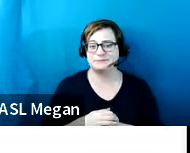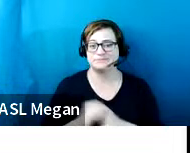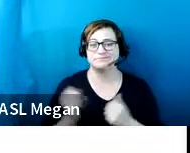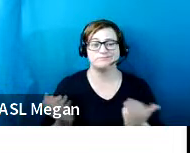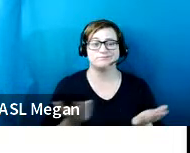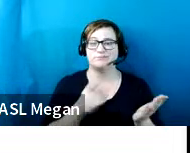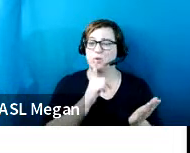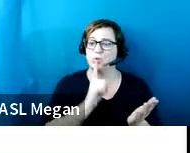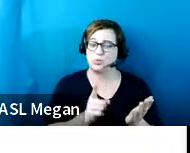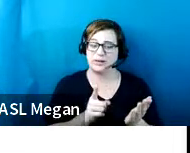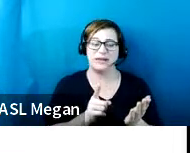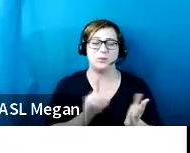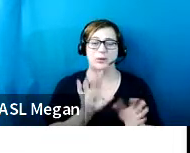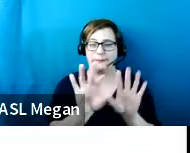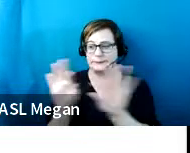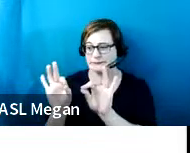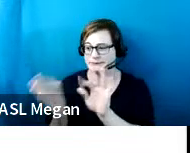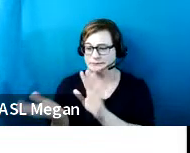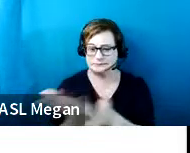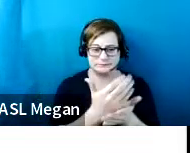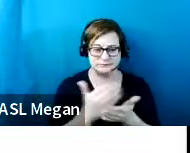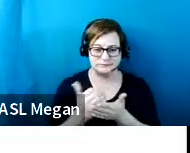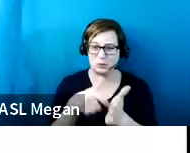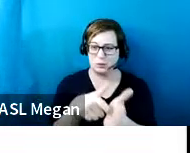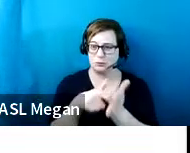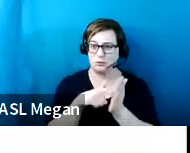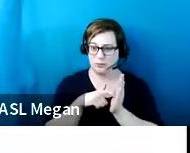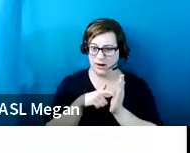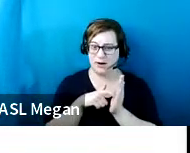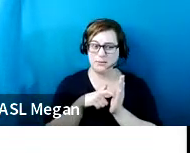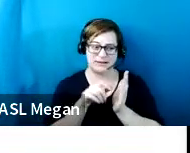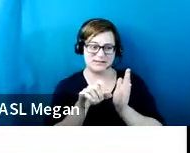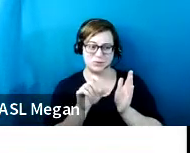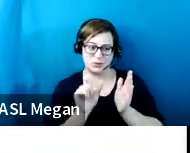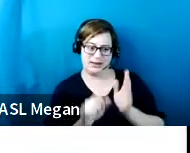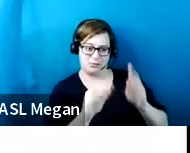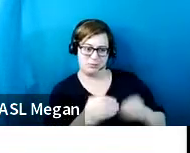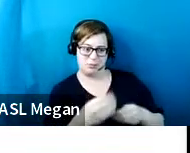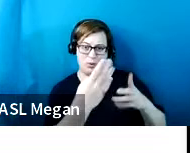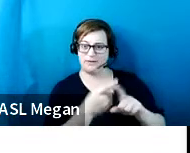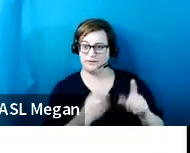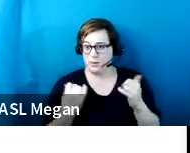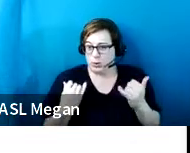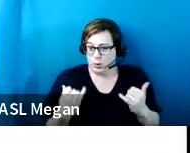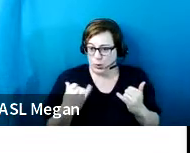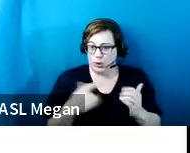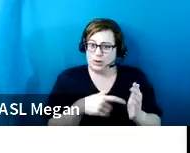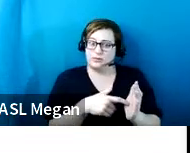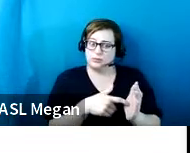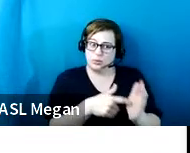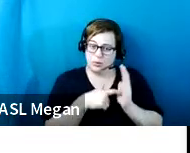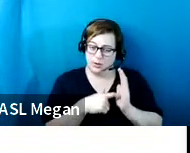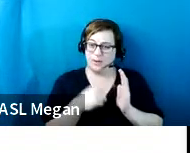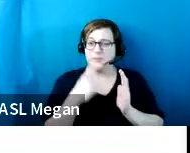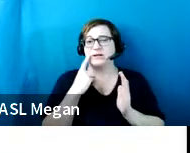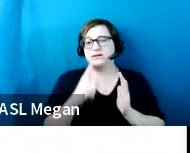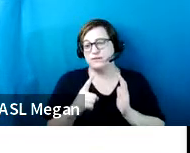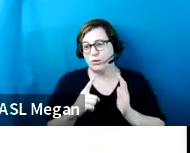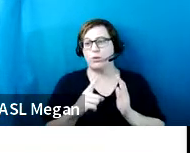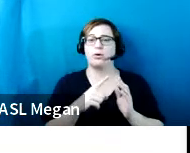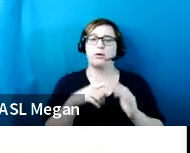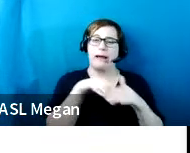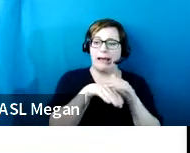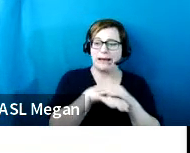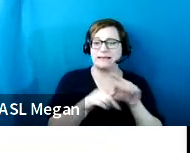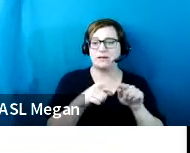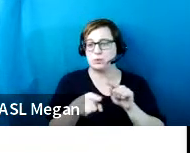a combination of requirements that we can pull from existing requirements for operable parts, accessible routes.